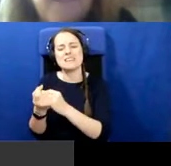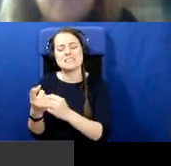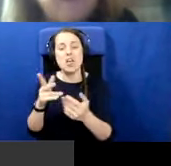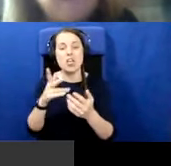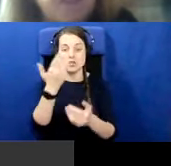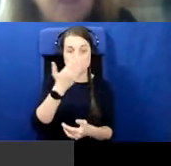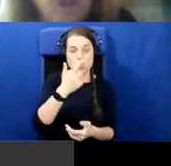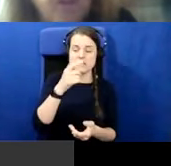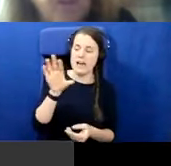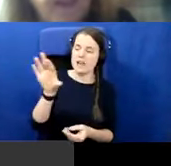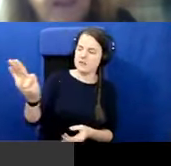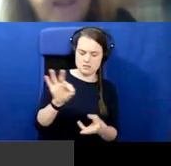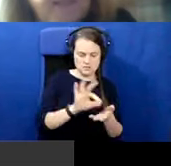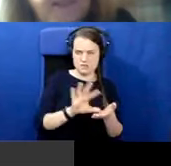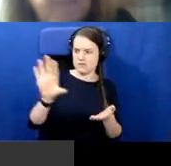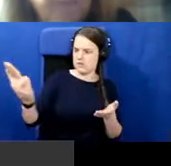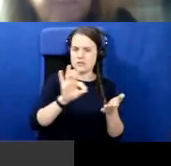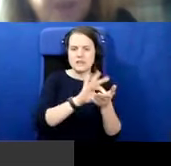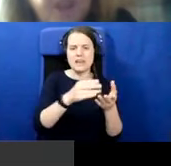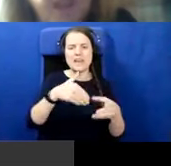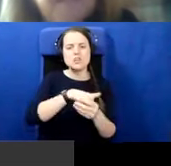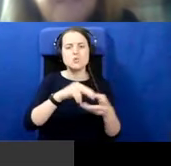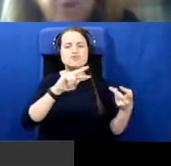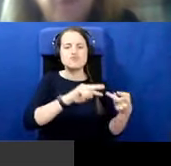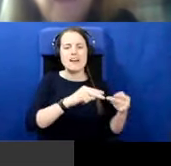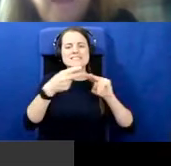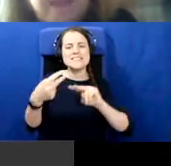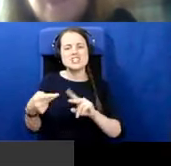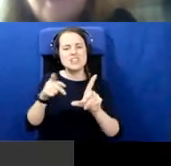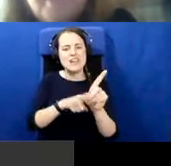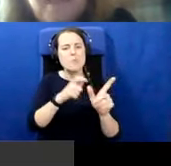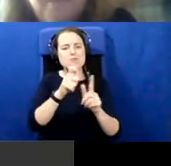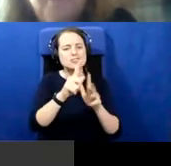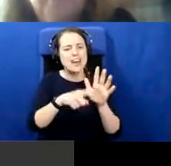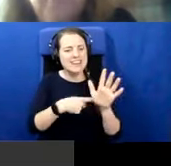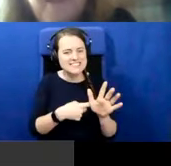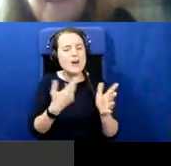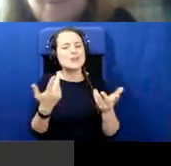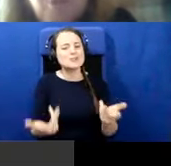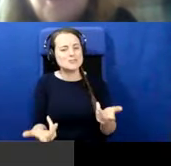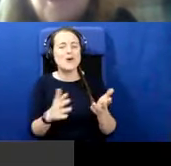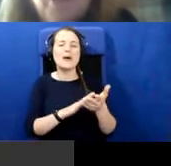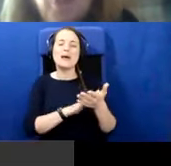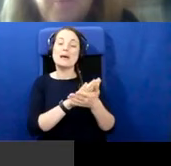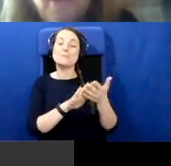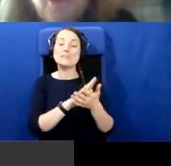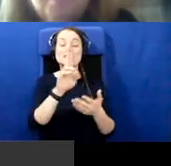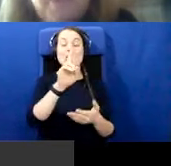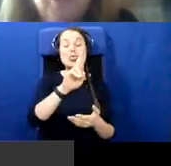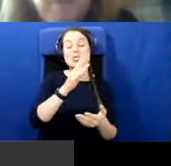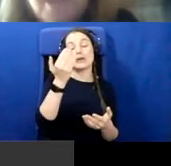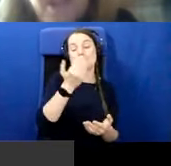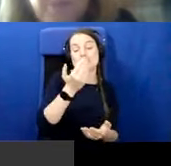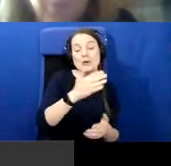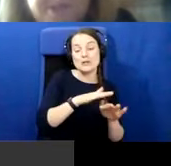as transition year projects. So it does give a school children who may not,